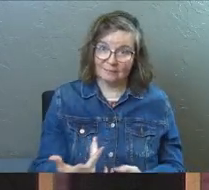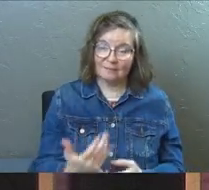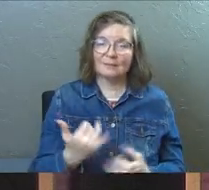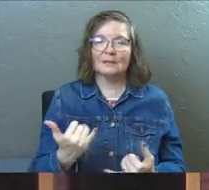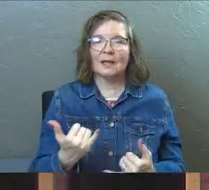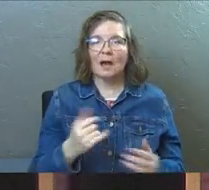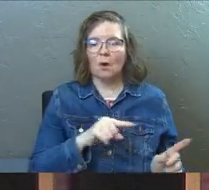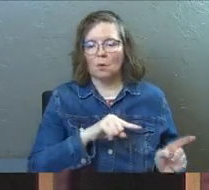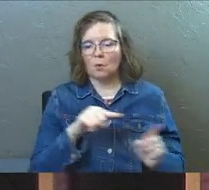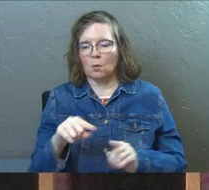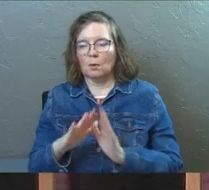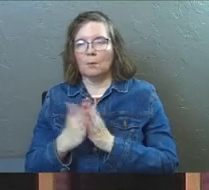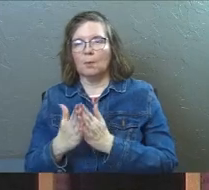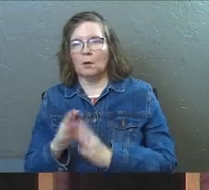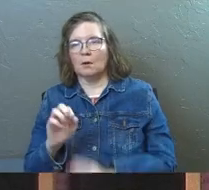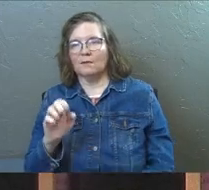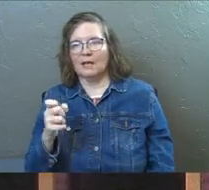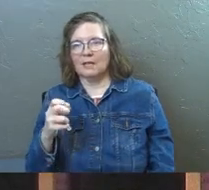Now go to the book of Exodus.